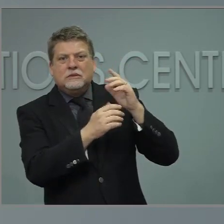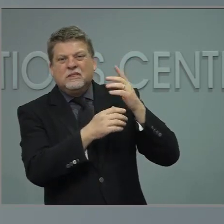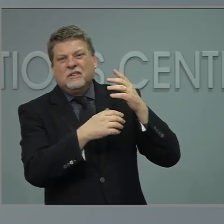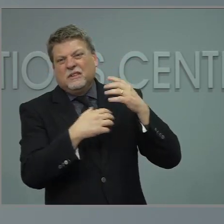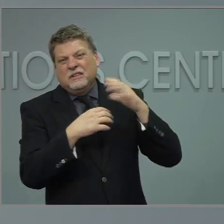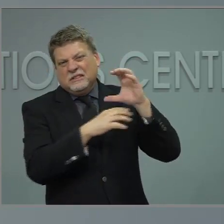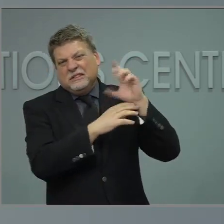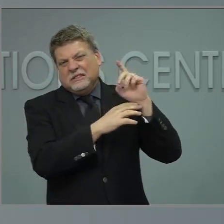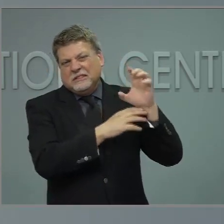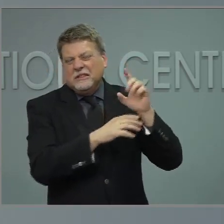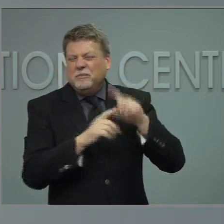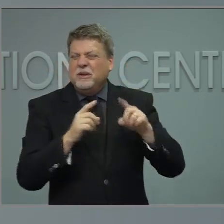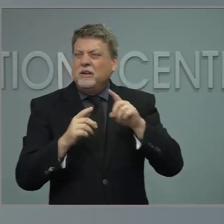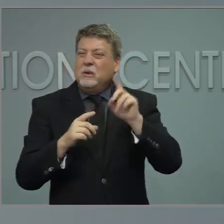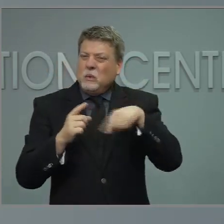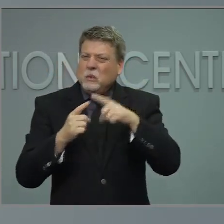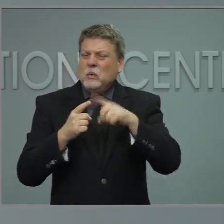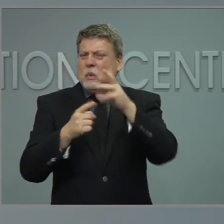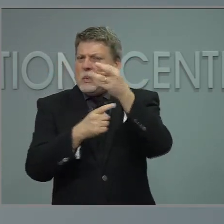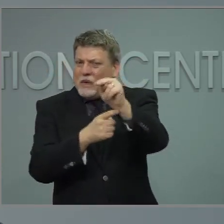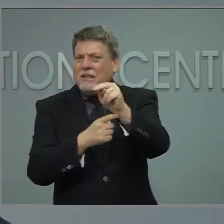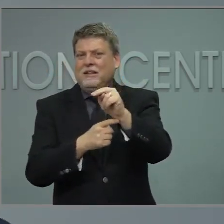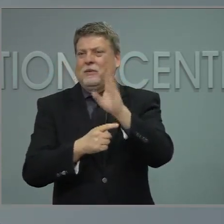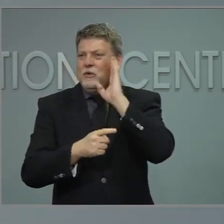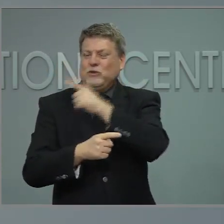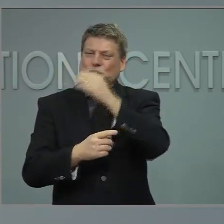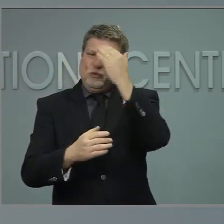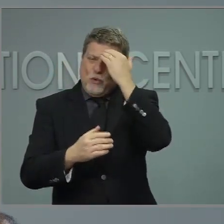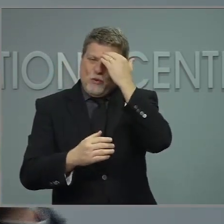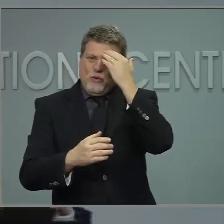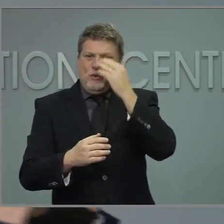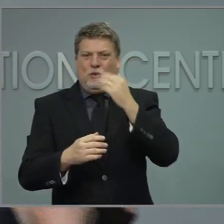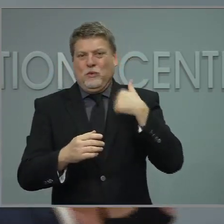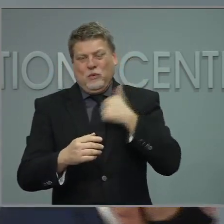expect to have a concrete goal? I'm going to let you take that one.